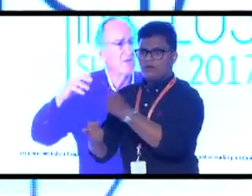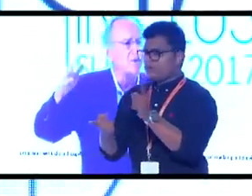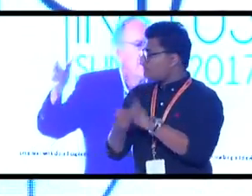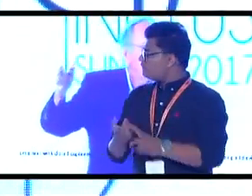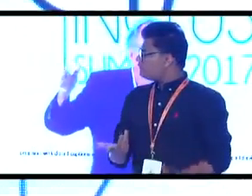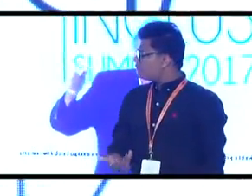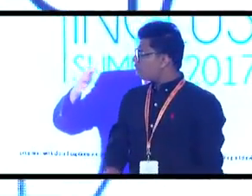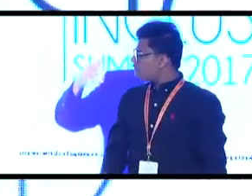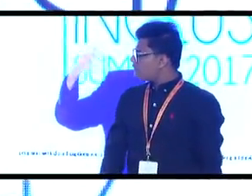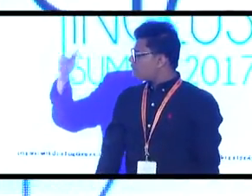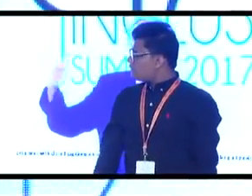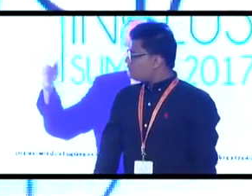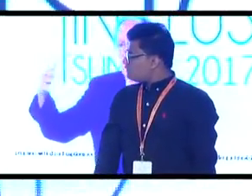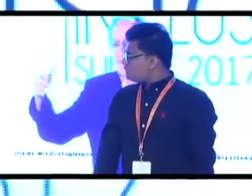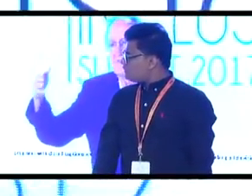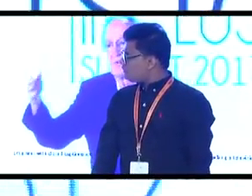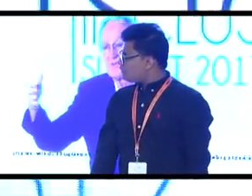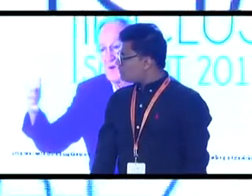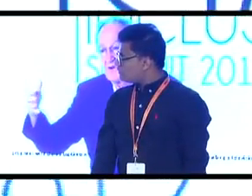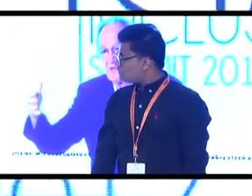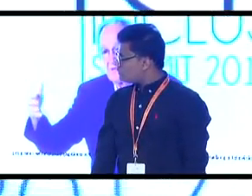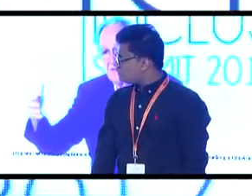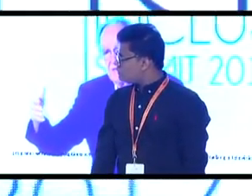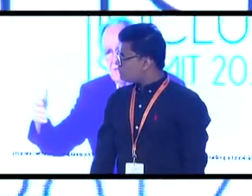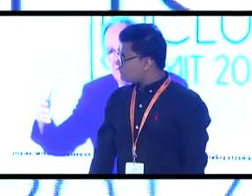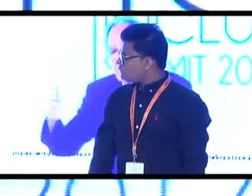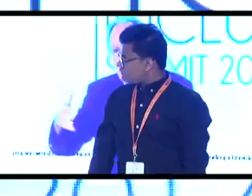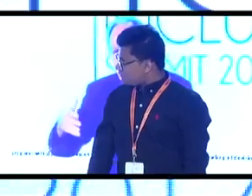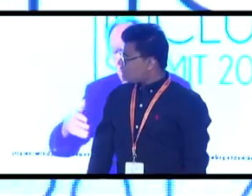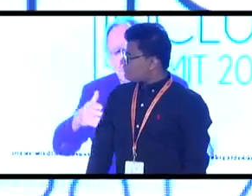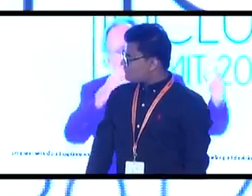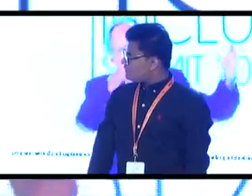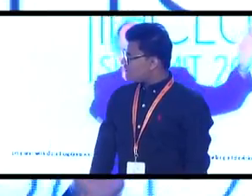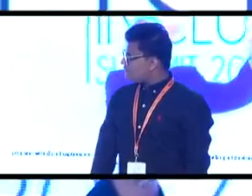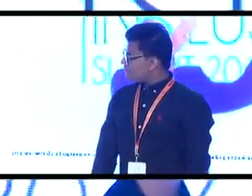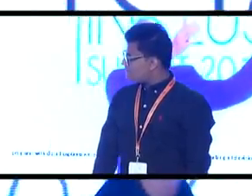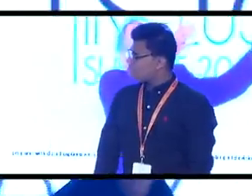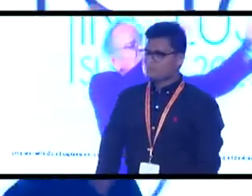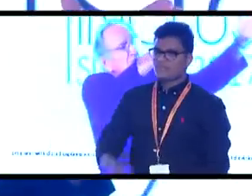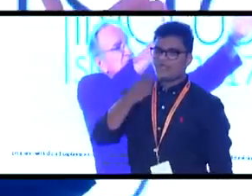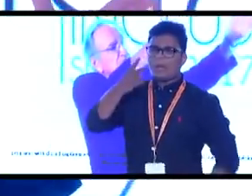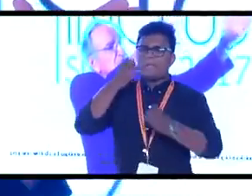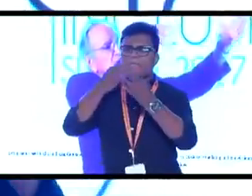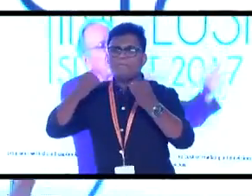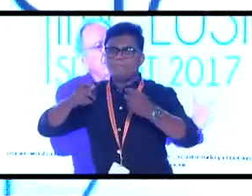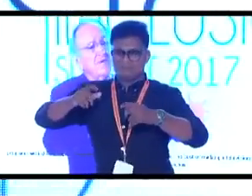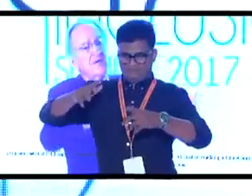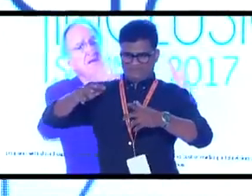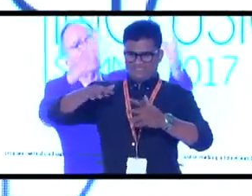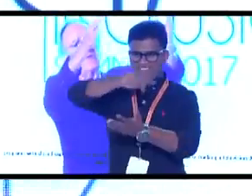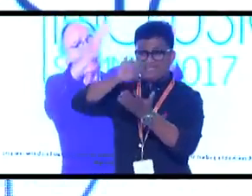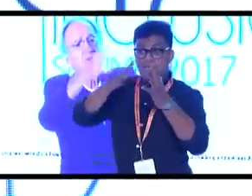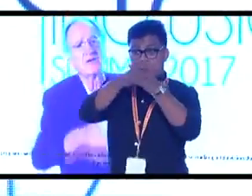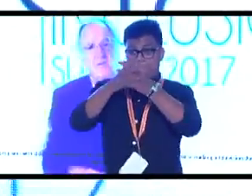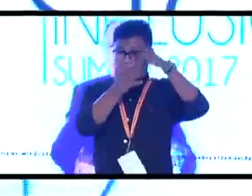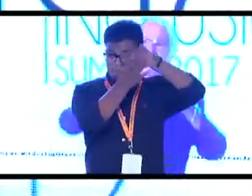I don't know if you have them here in India, but in America we have what we call sports bars. People go in and they have a television here that shows a football game and